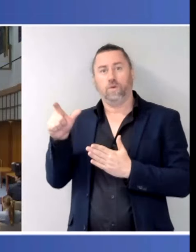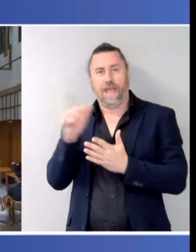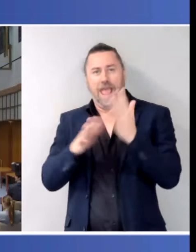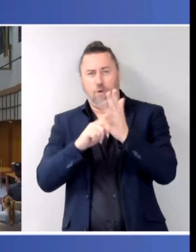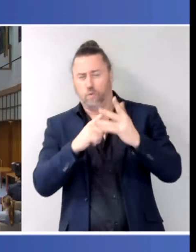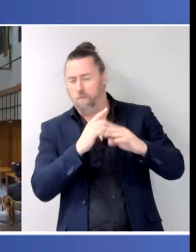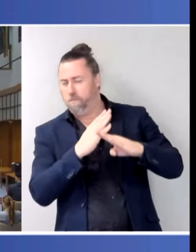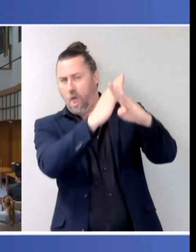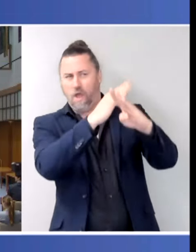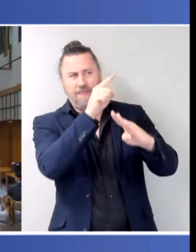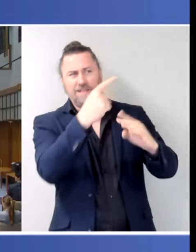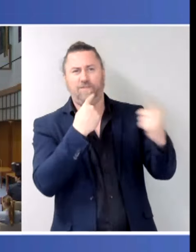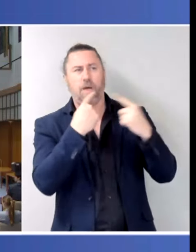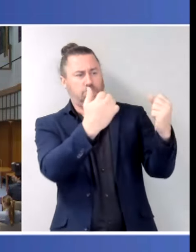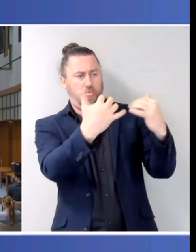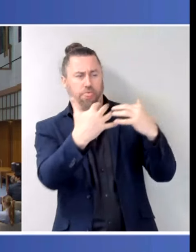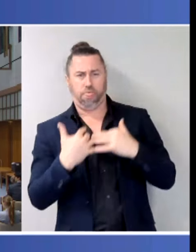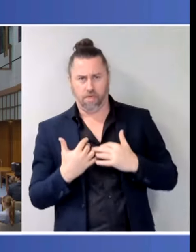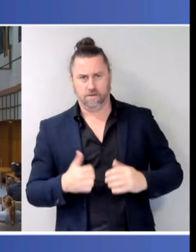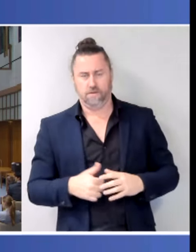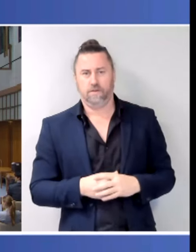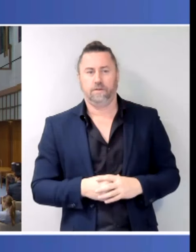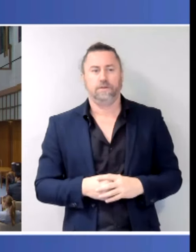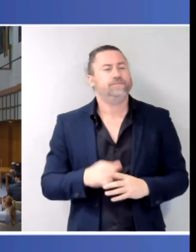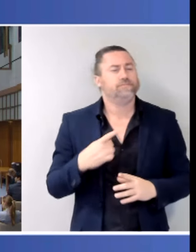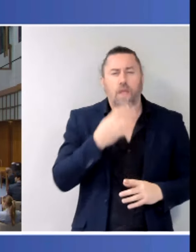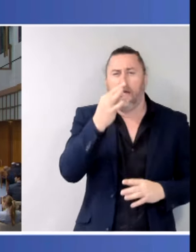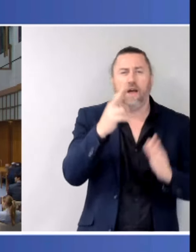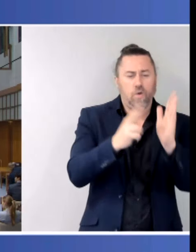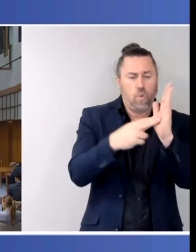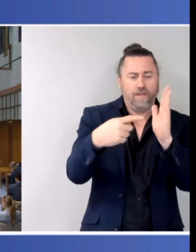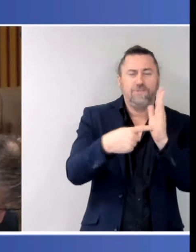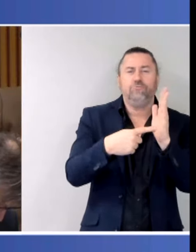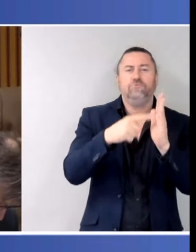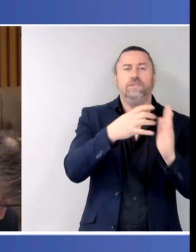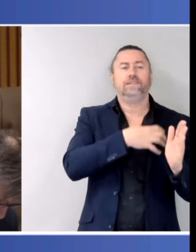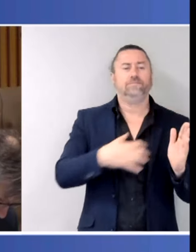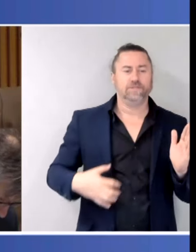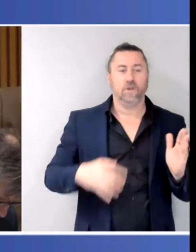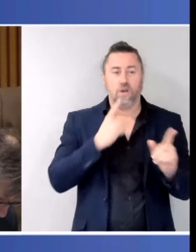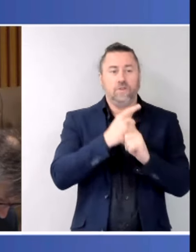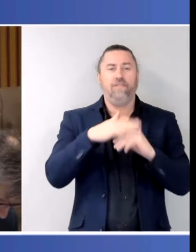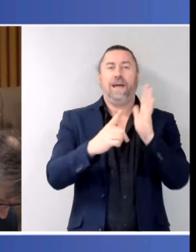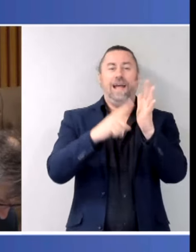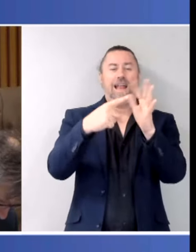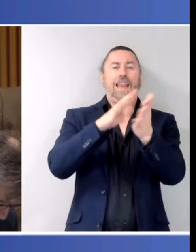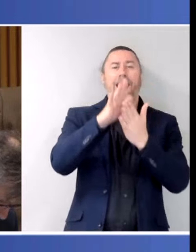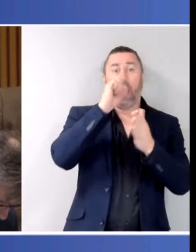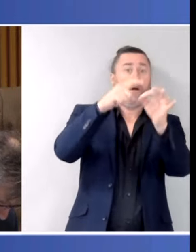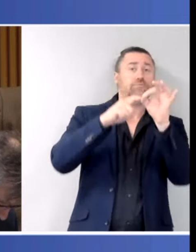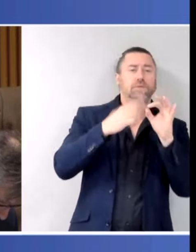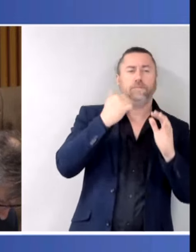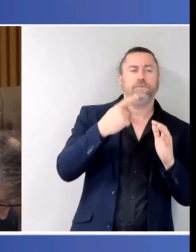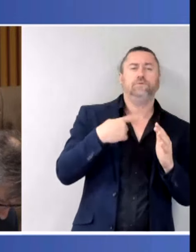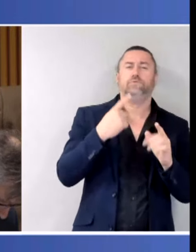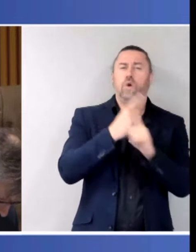Sorry to the NT, Chief Minister, earlier. You might not have realised I was referring to Leah herself to respond. Just in terms of that question about needs-based funding,